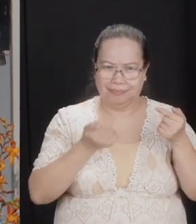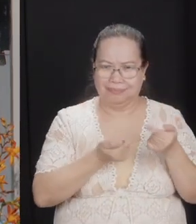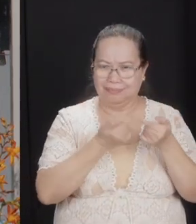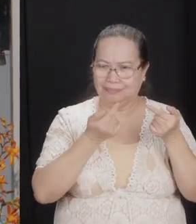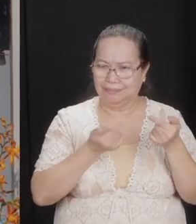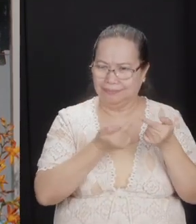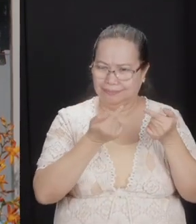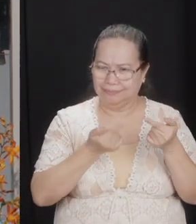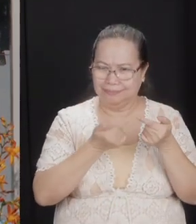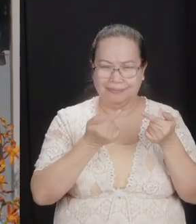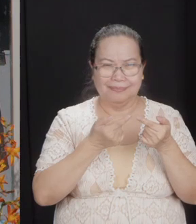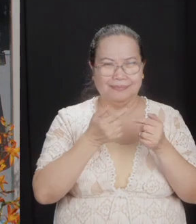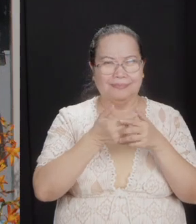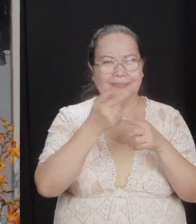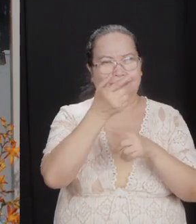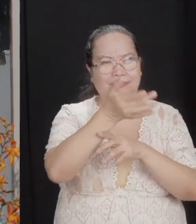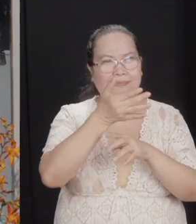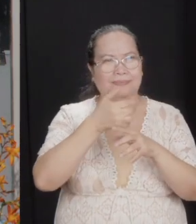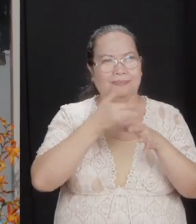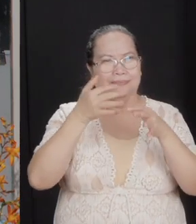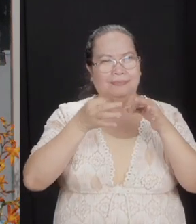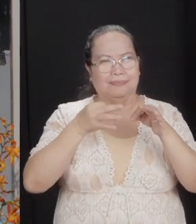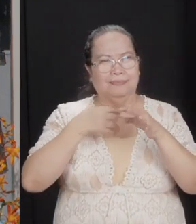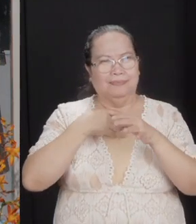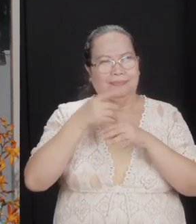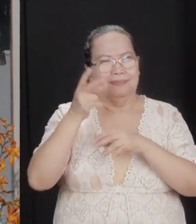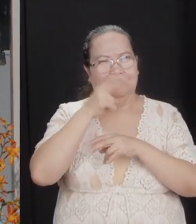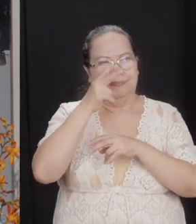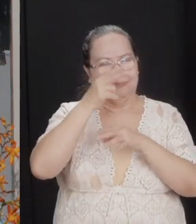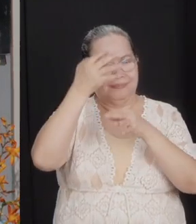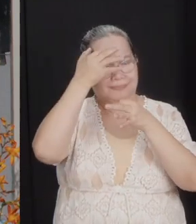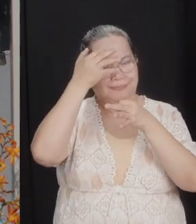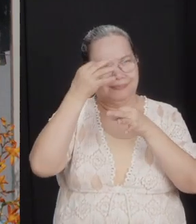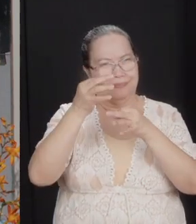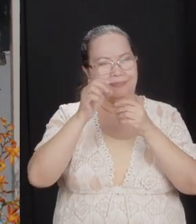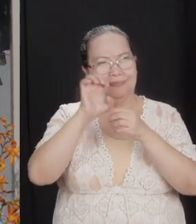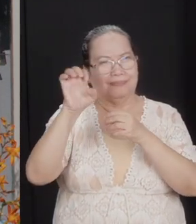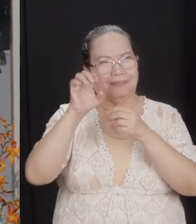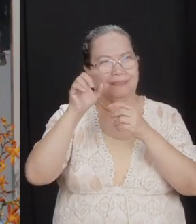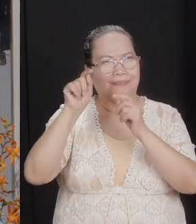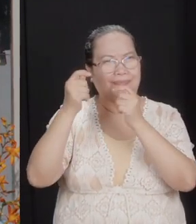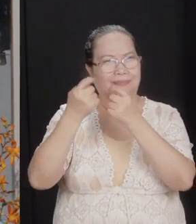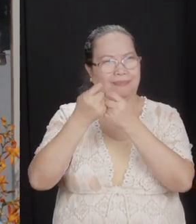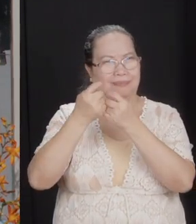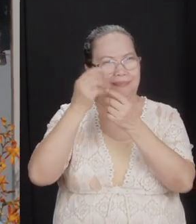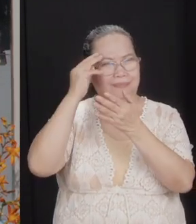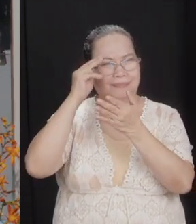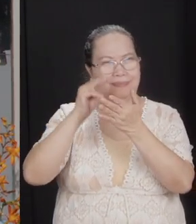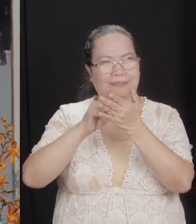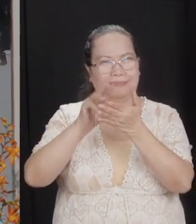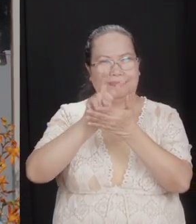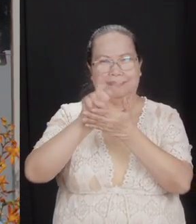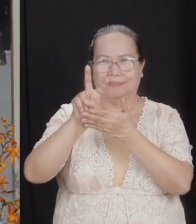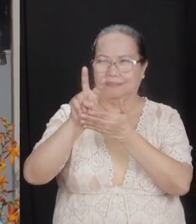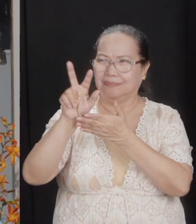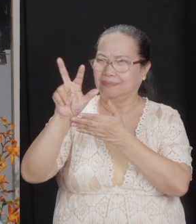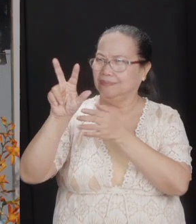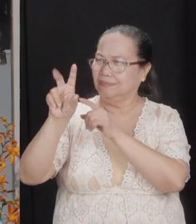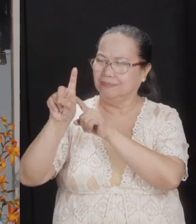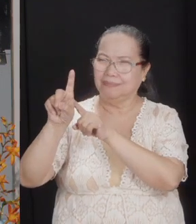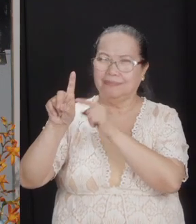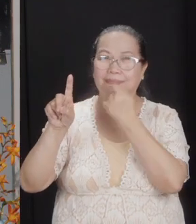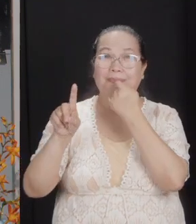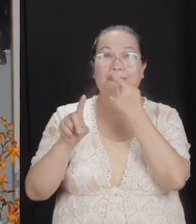was the accuser's turn to accept. misjudged the eastern tribe's motives in verse 31 because Phinehas said in verse